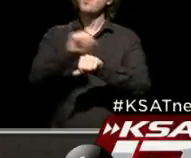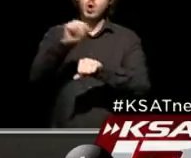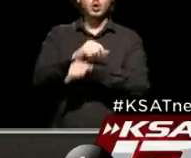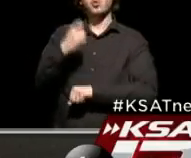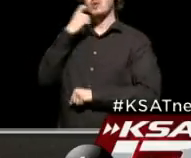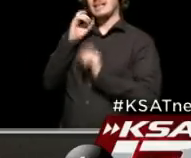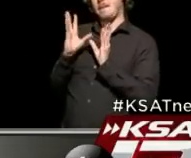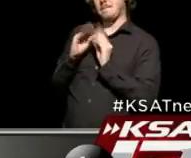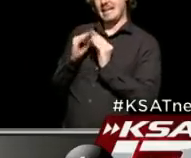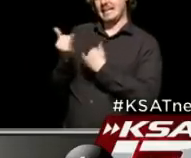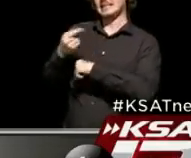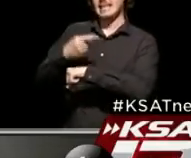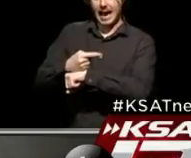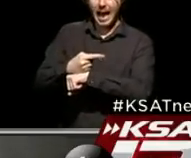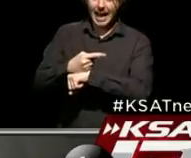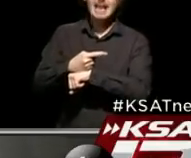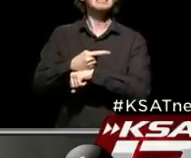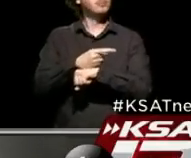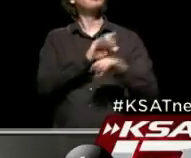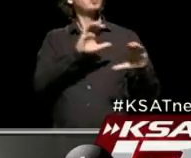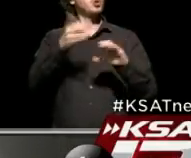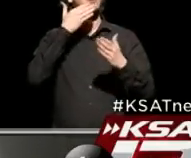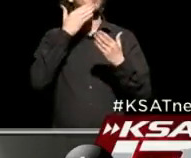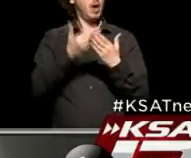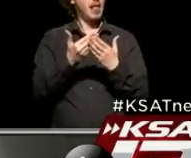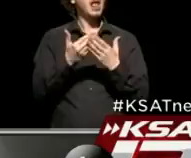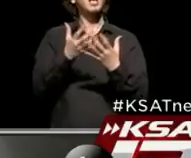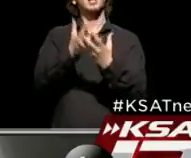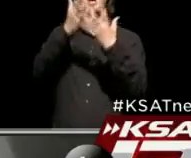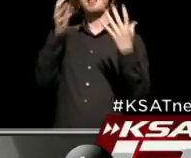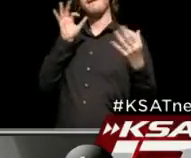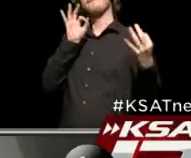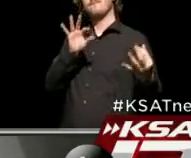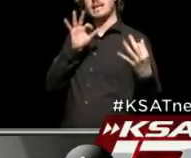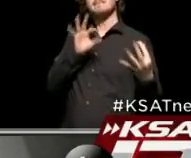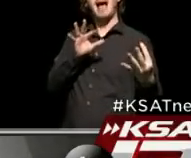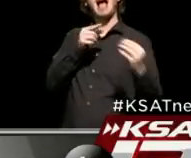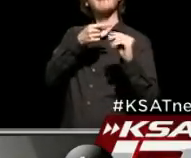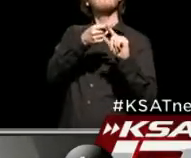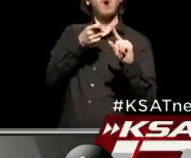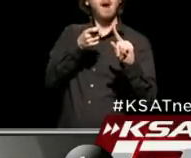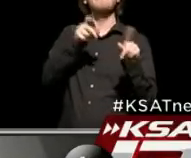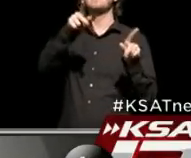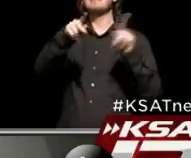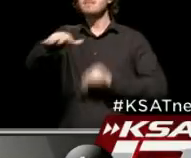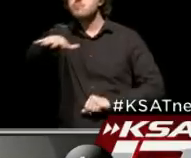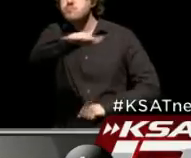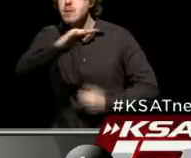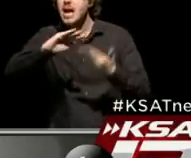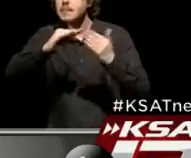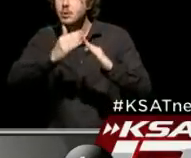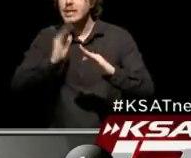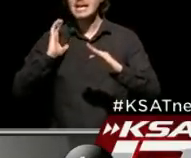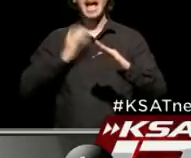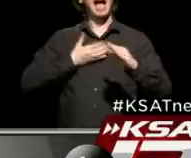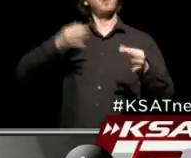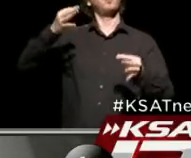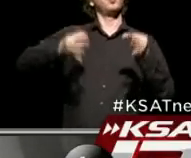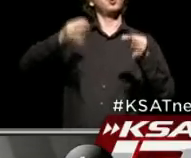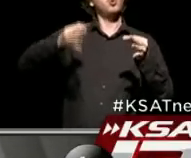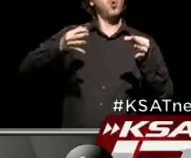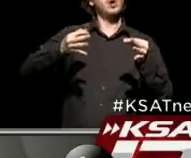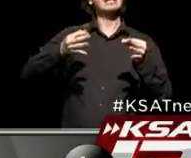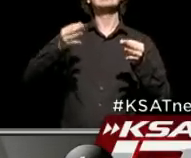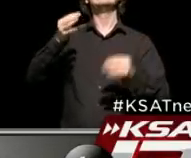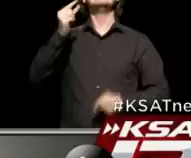city council today. Those are going quite well. We've gotten a lot of feedback from the public, as well as our court and our city